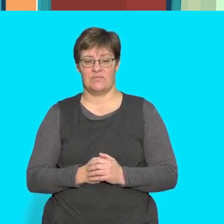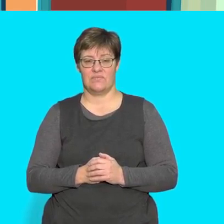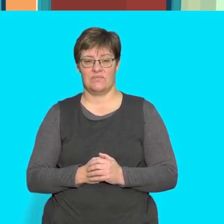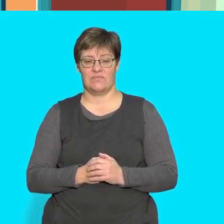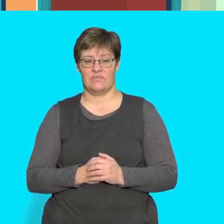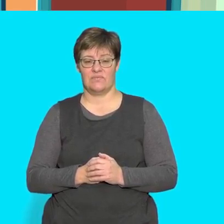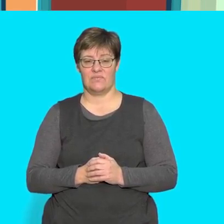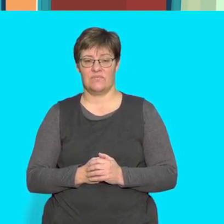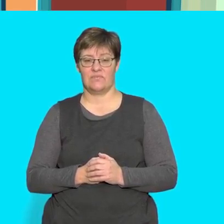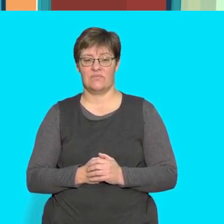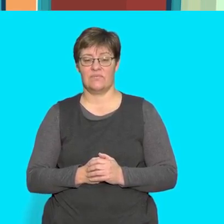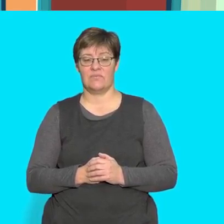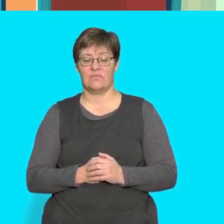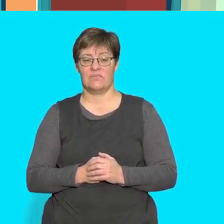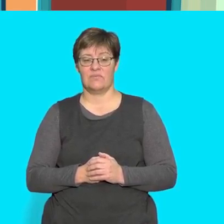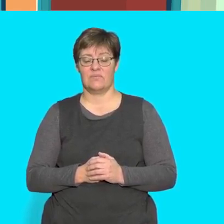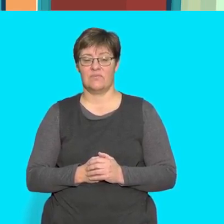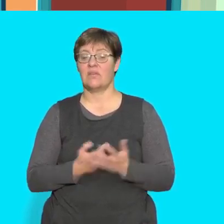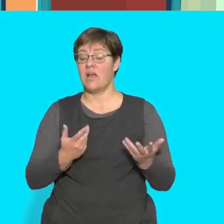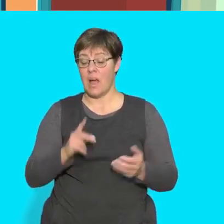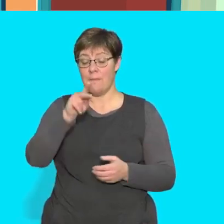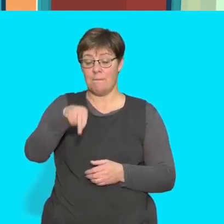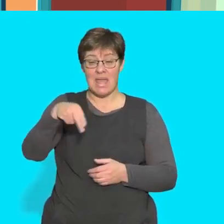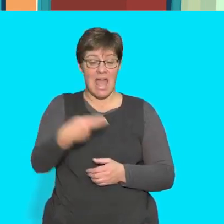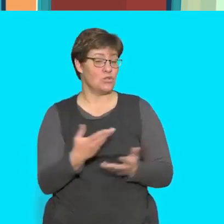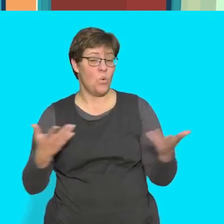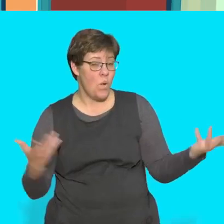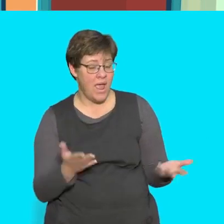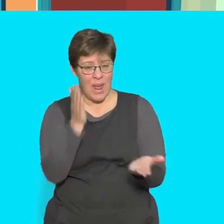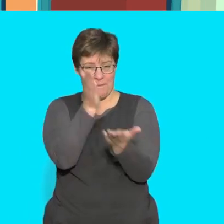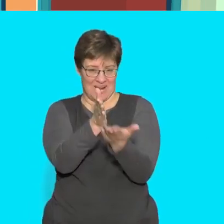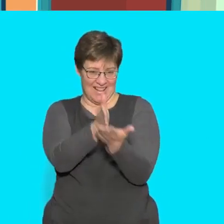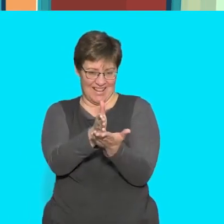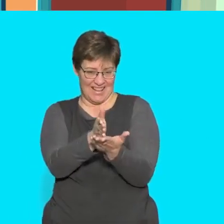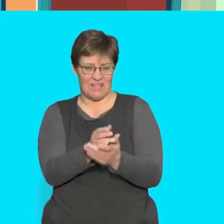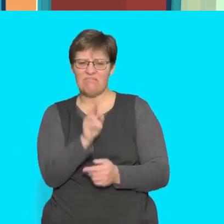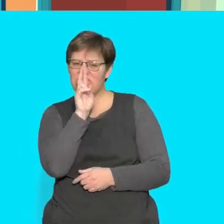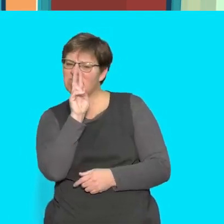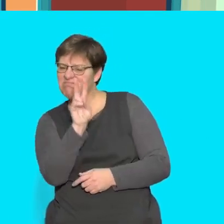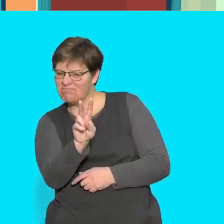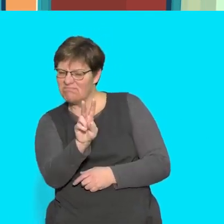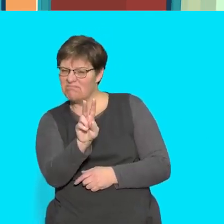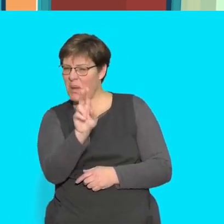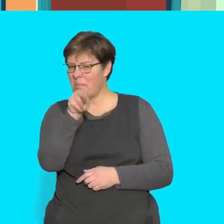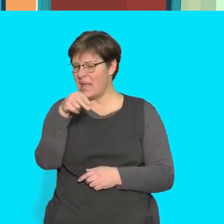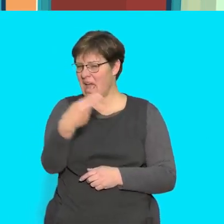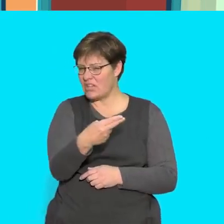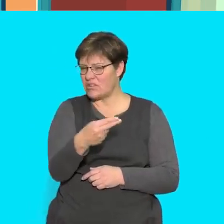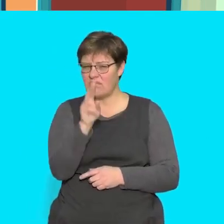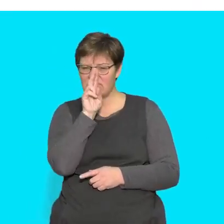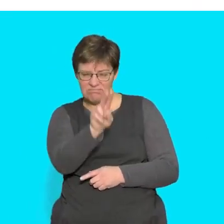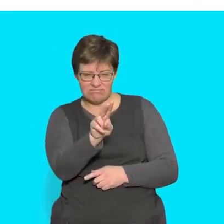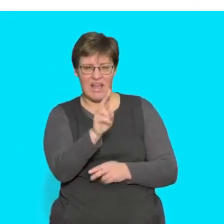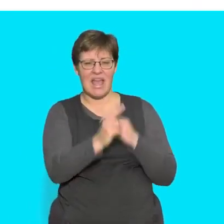nephew the f sound is in the middle of these words can you hear the f sound listen and repeat it